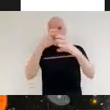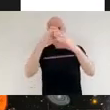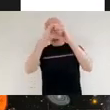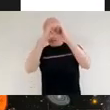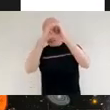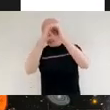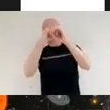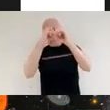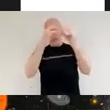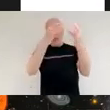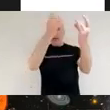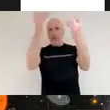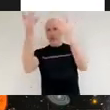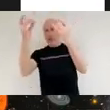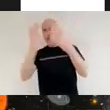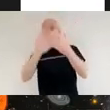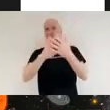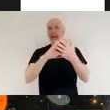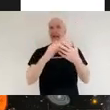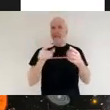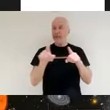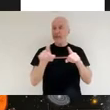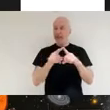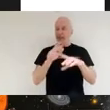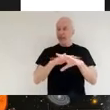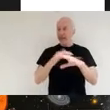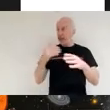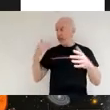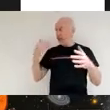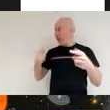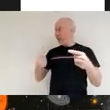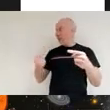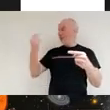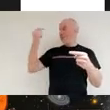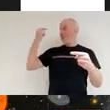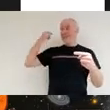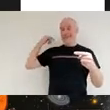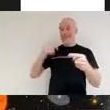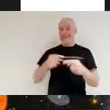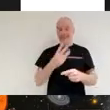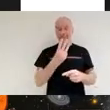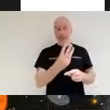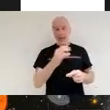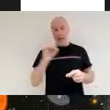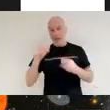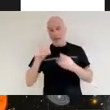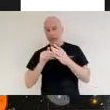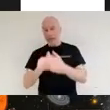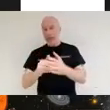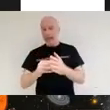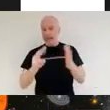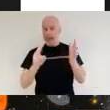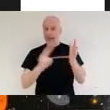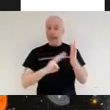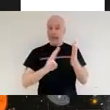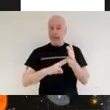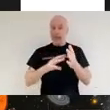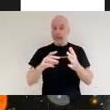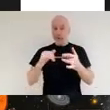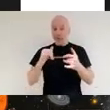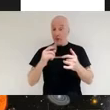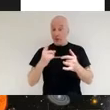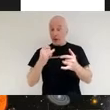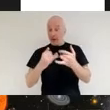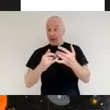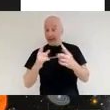has a finite speed in space uh 300 million meters per second in the vacuum of space that